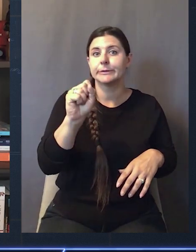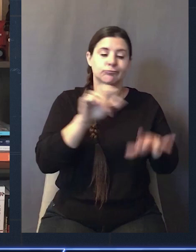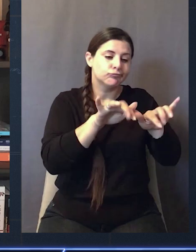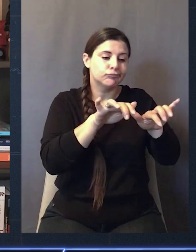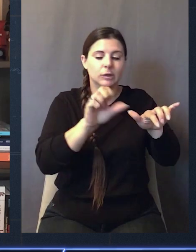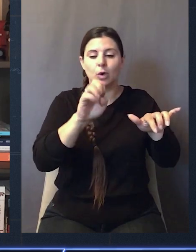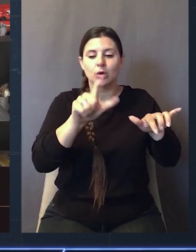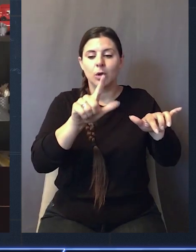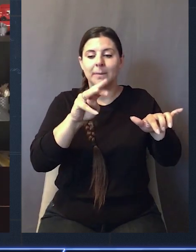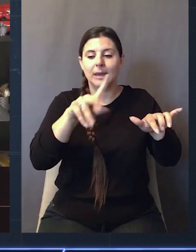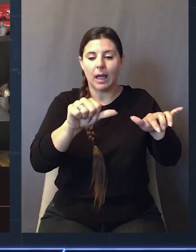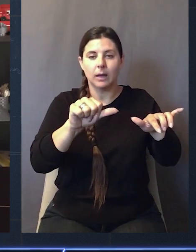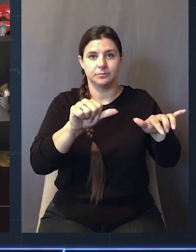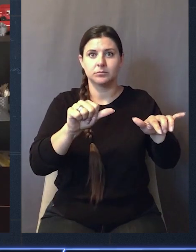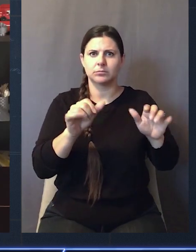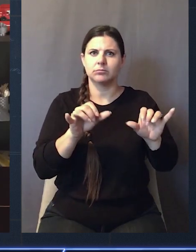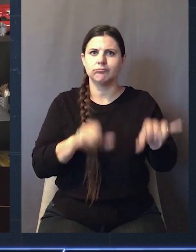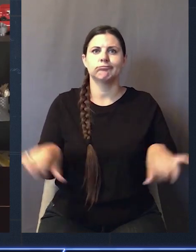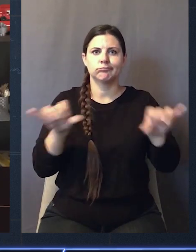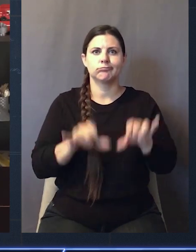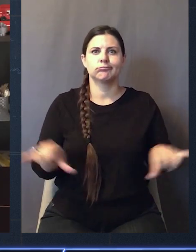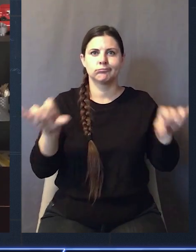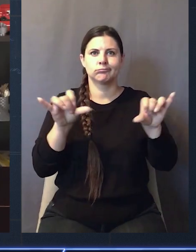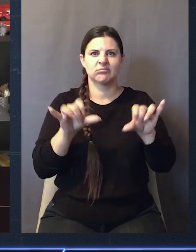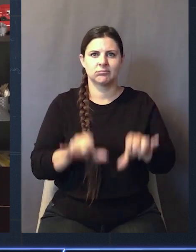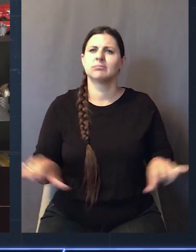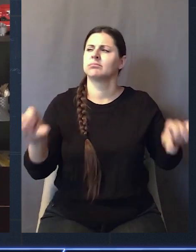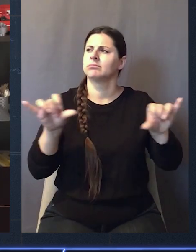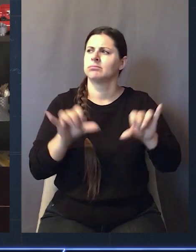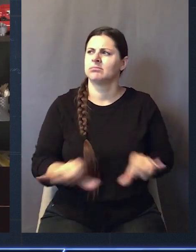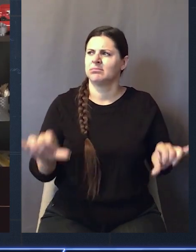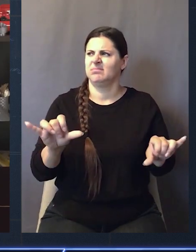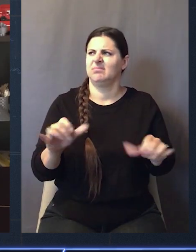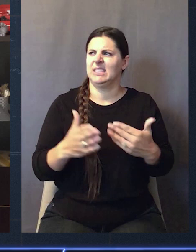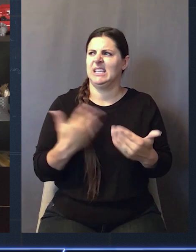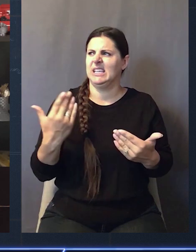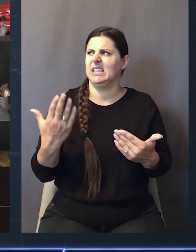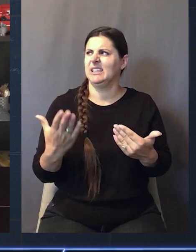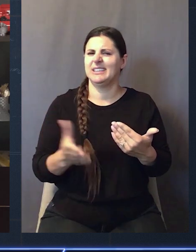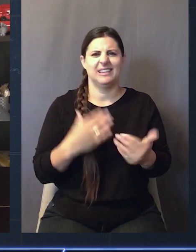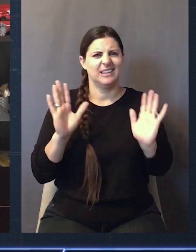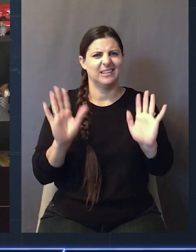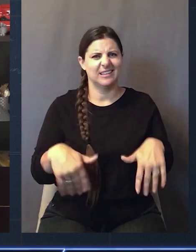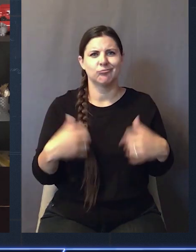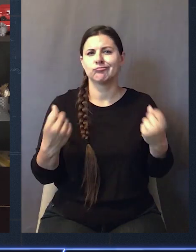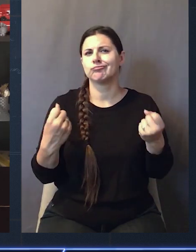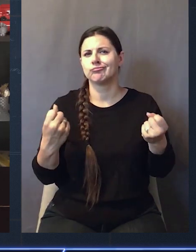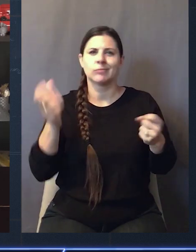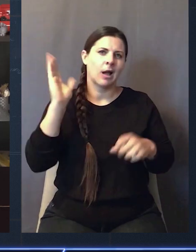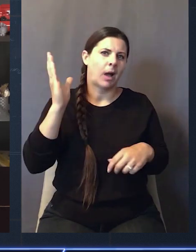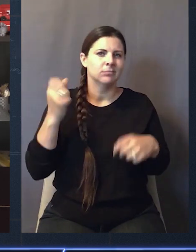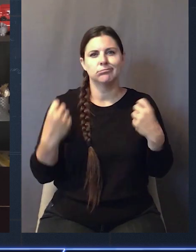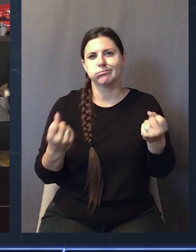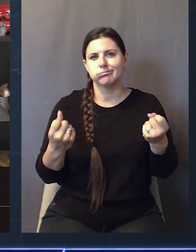do my social media. So I'm rinsing and repeating, and it's getting to the point where it almost seems too easy, thinking this is going to be a breeze, because I'm just